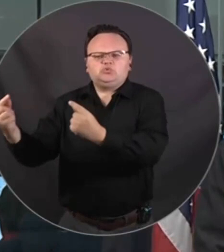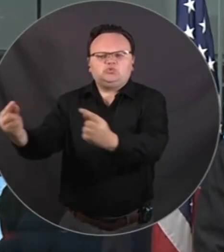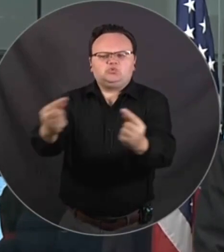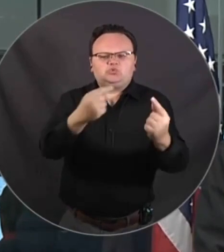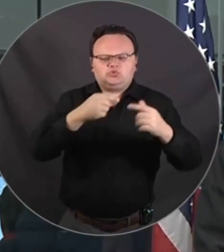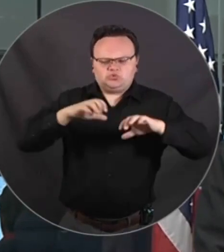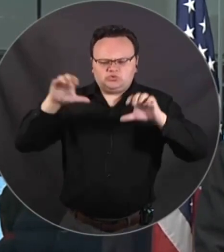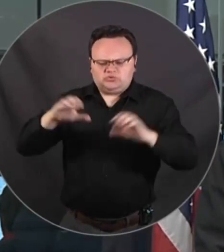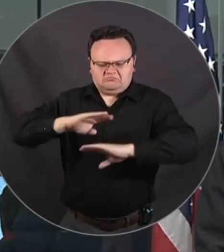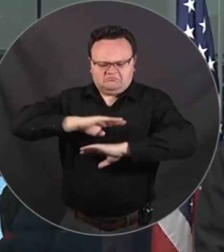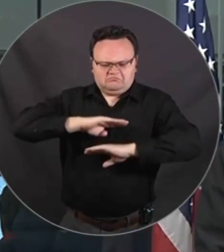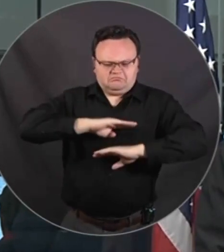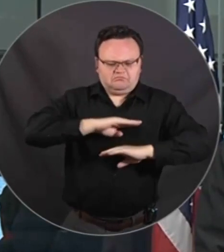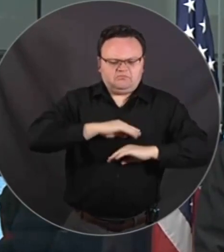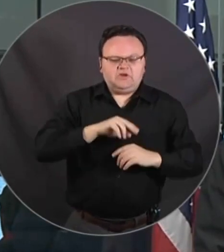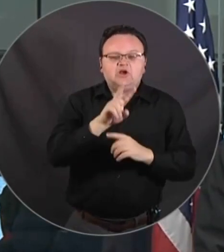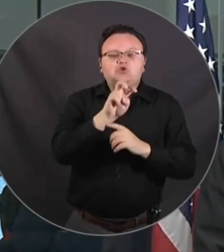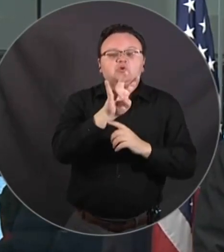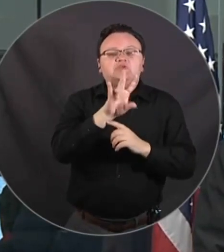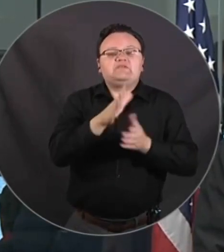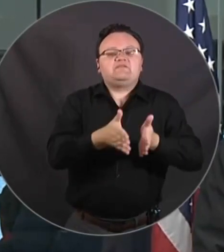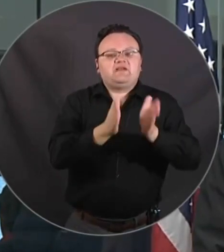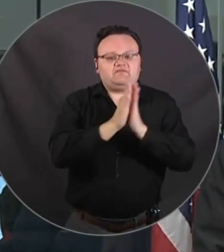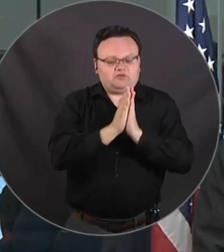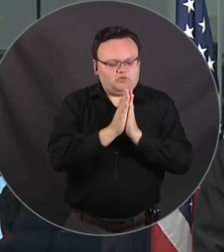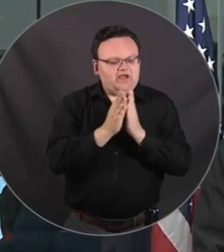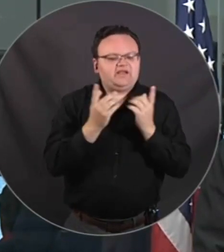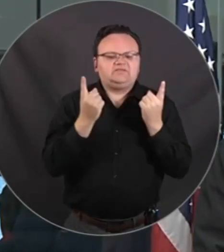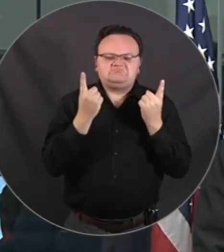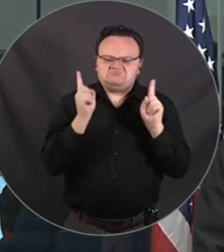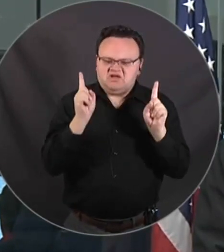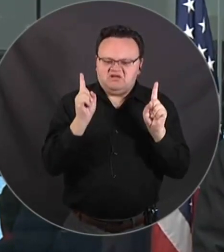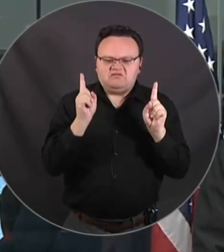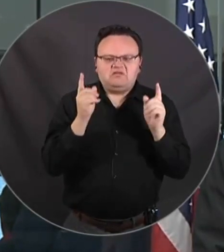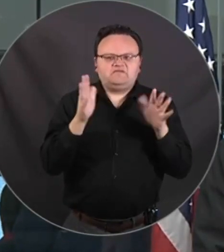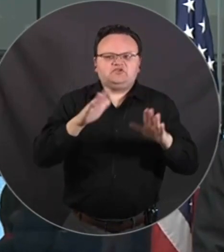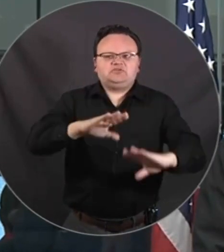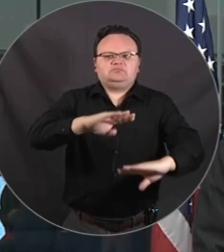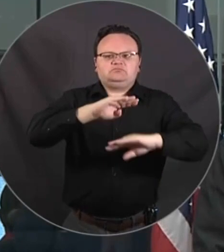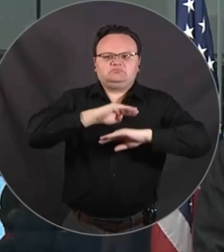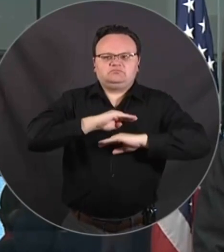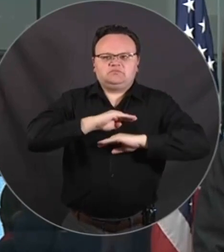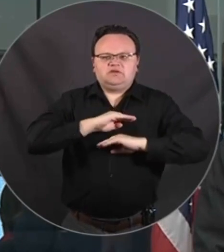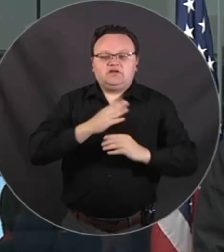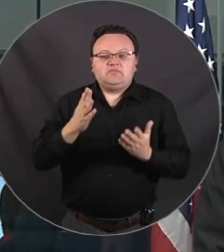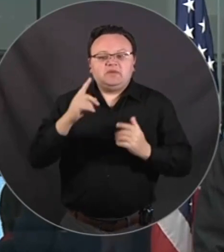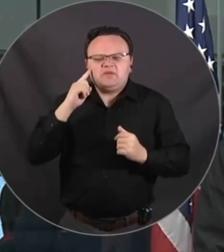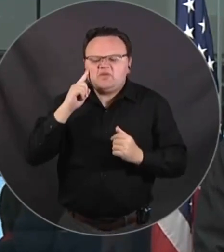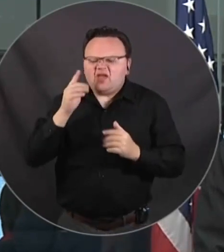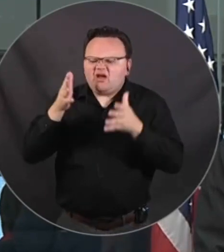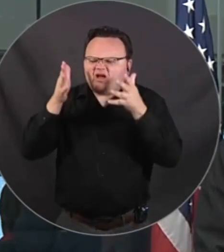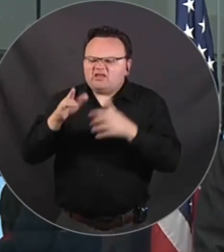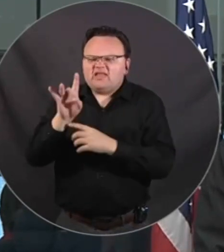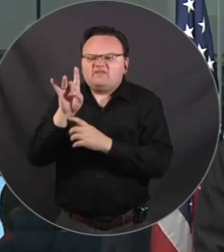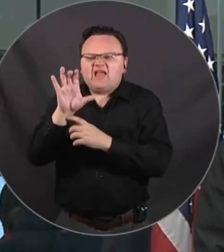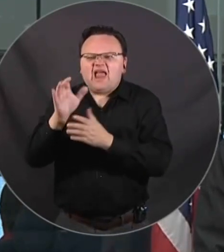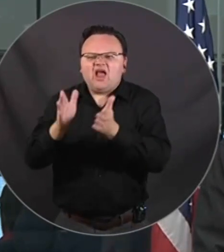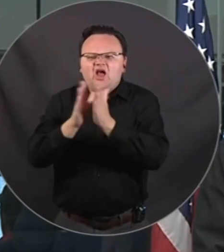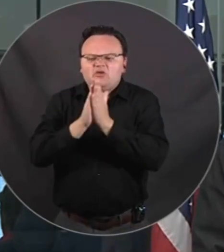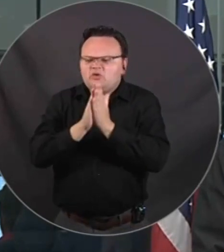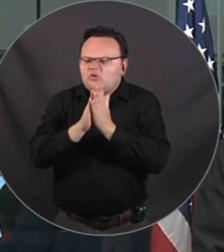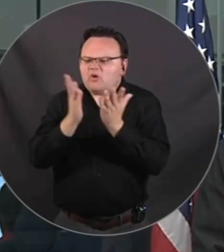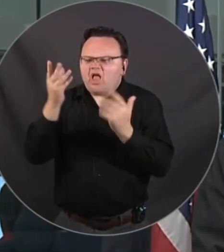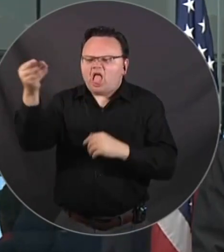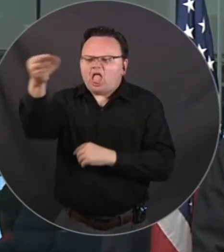closed out 275. Now, I don't want you to think that we have, you know, well over 800 or so. They're just kind of flailing around out there.